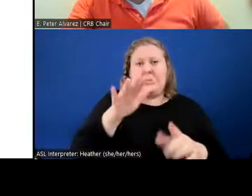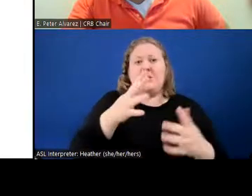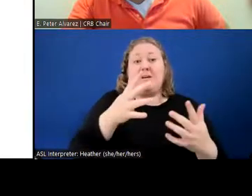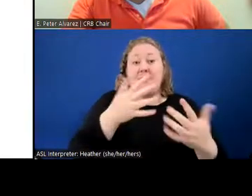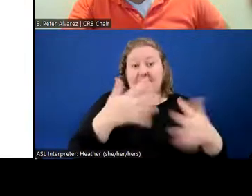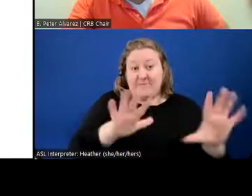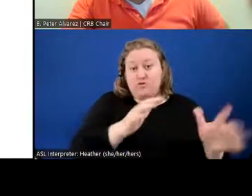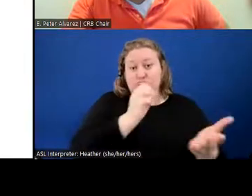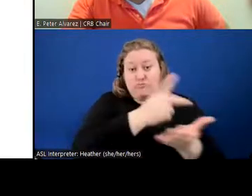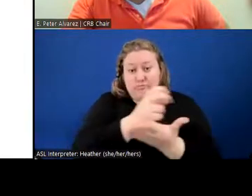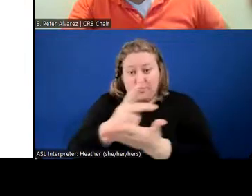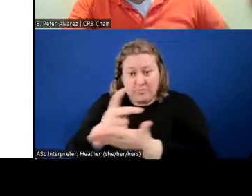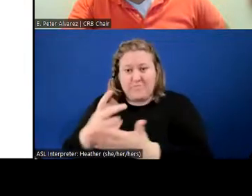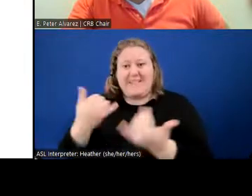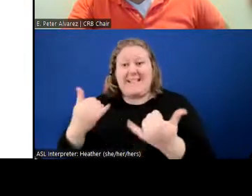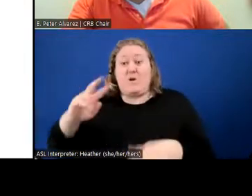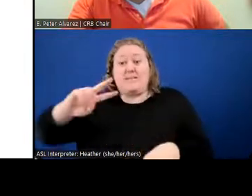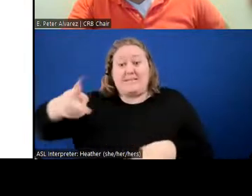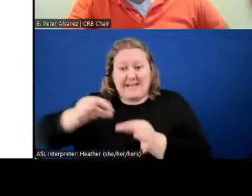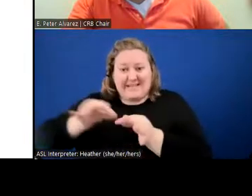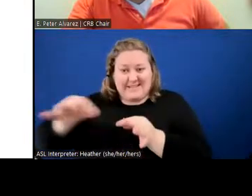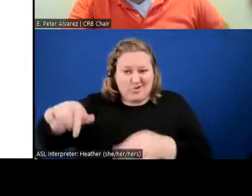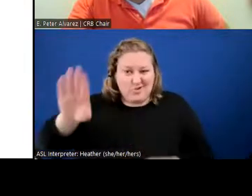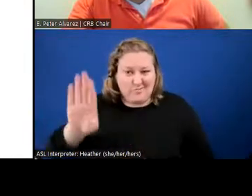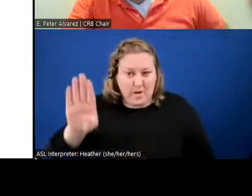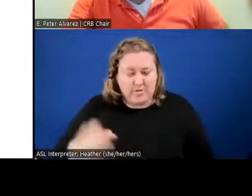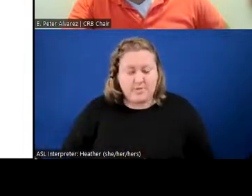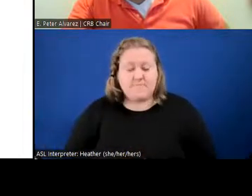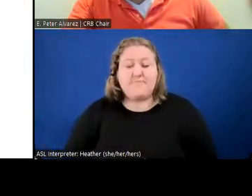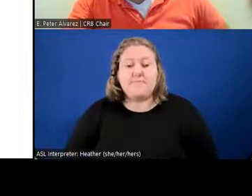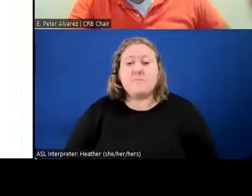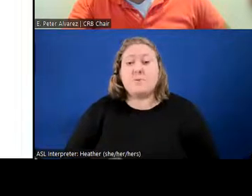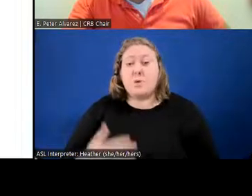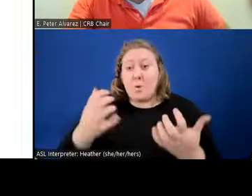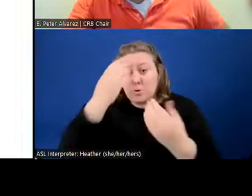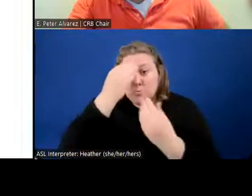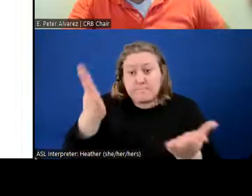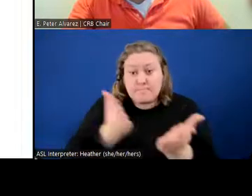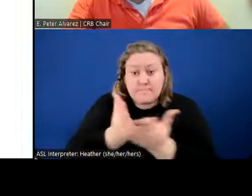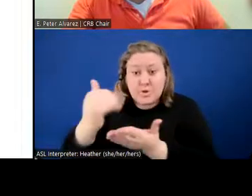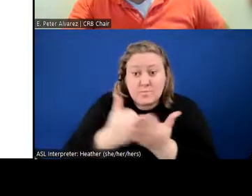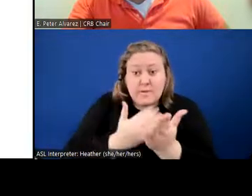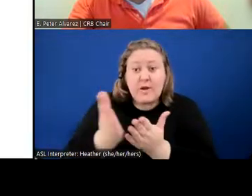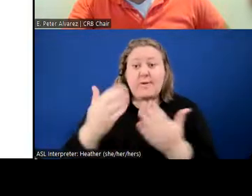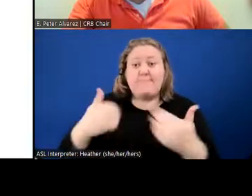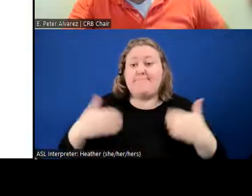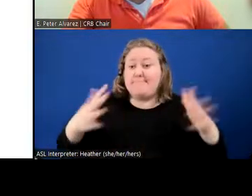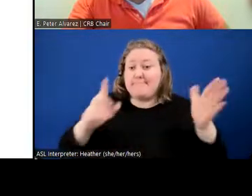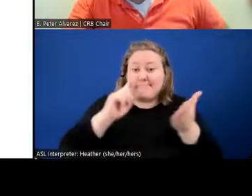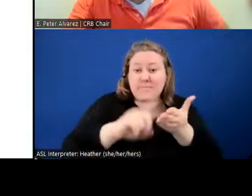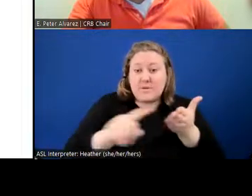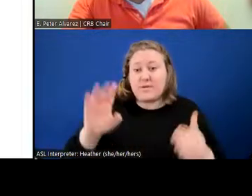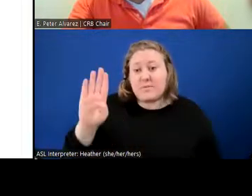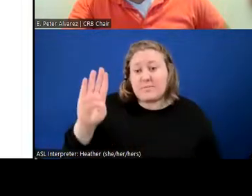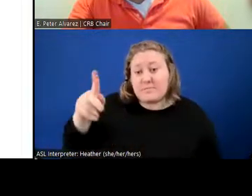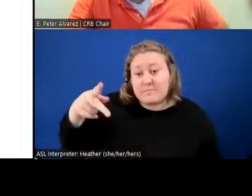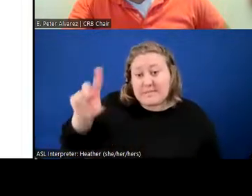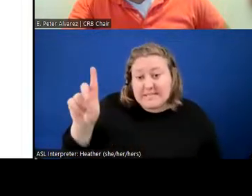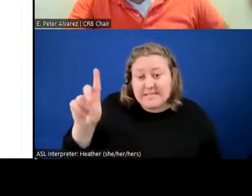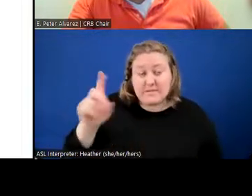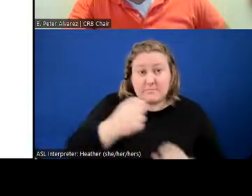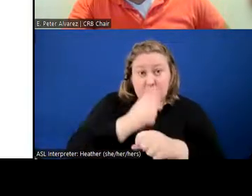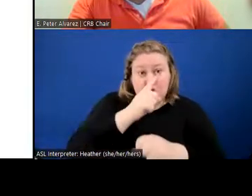So, again, just wanted to make sure we were transparent and let you know we are following up on that and also checking it with BPD to make sure that they do meet those requirements.